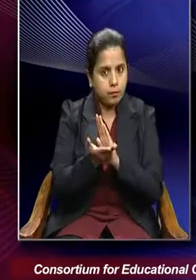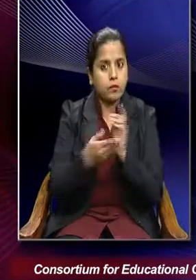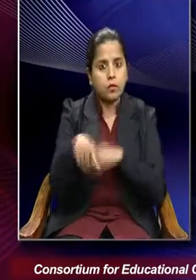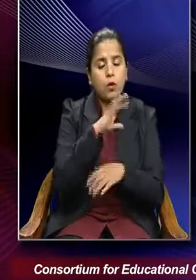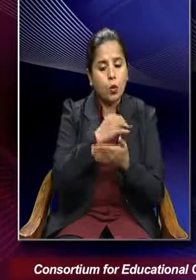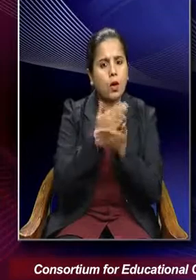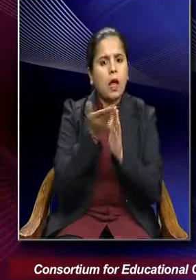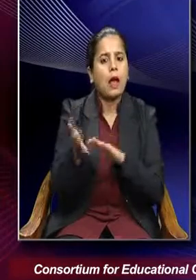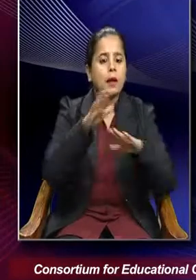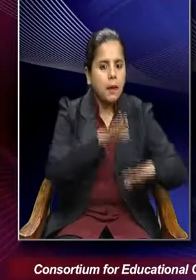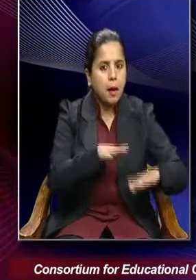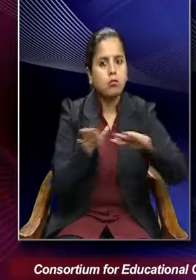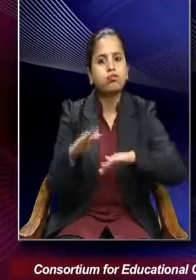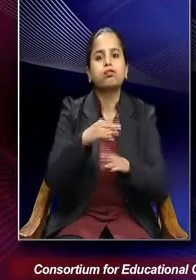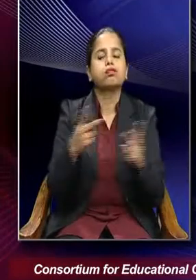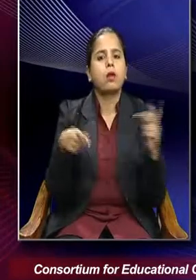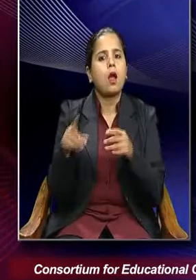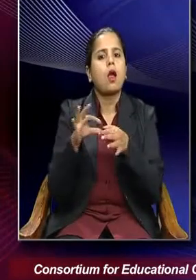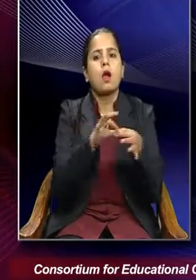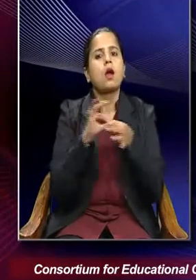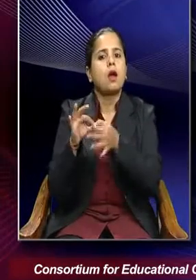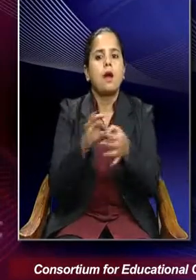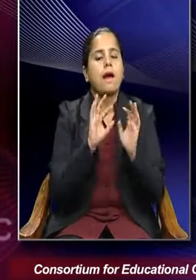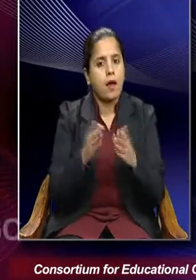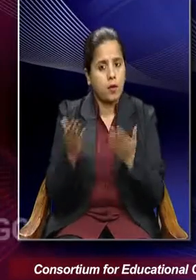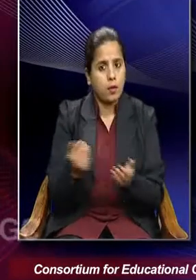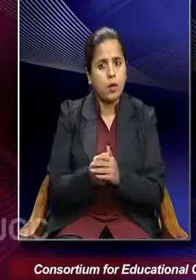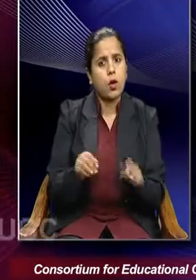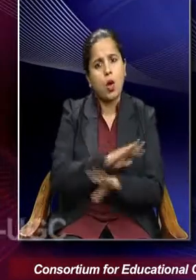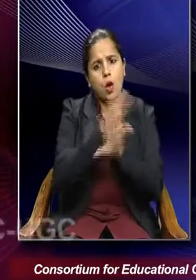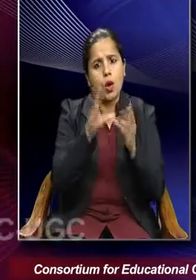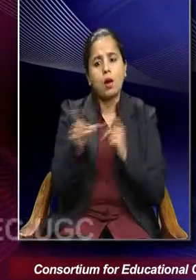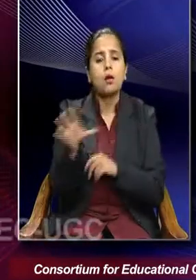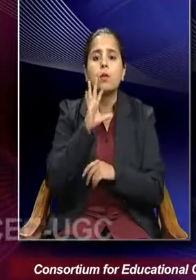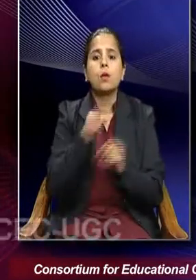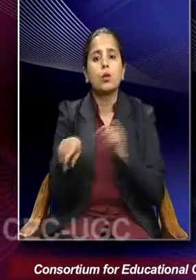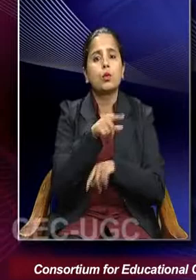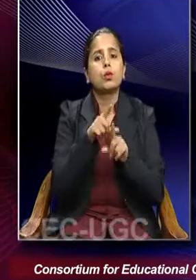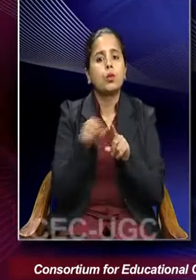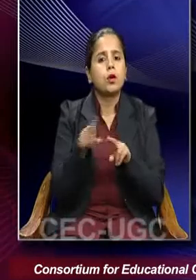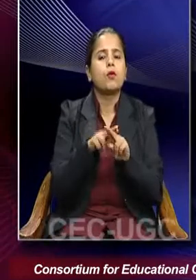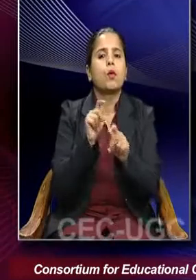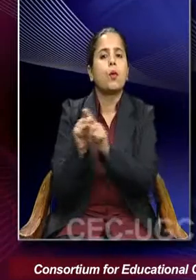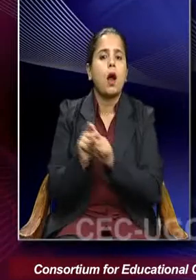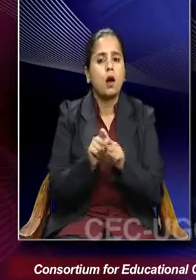interdependent. There is a relation between the all and all contribute to the functioning of a whole. So